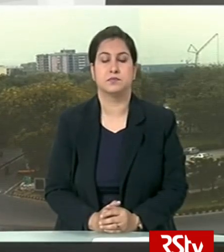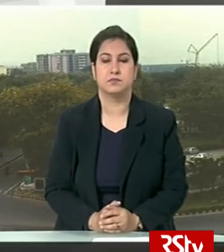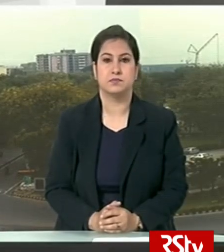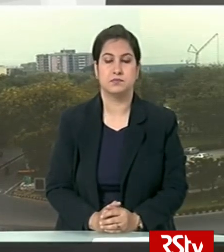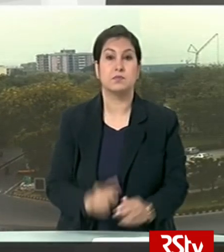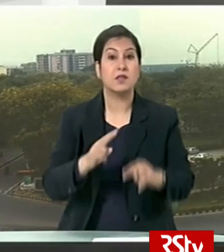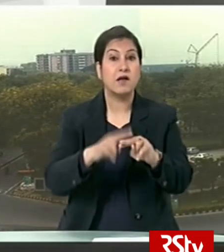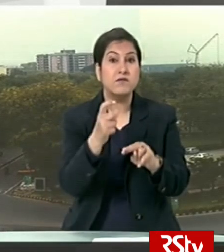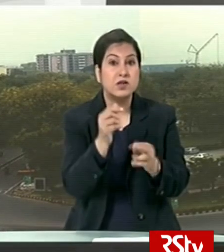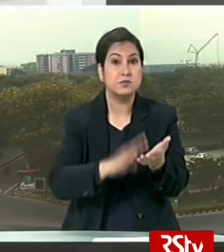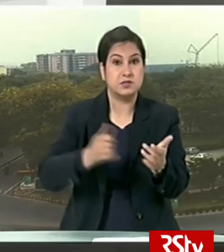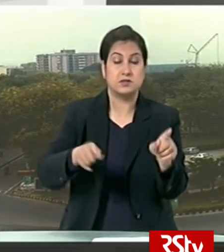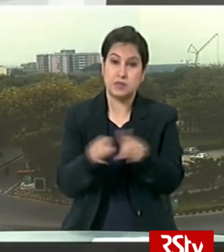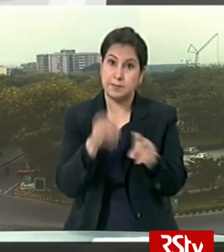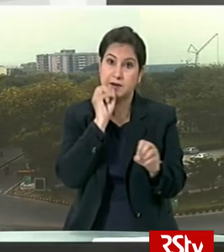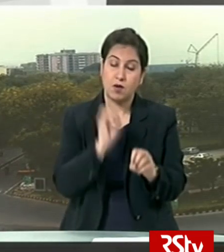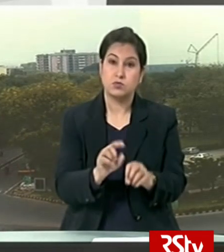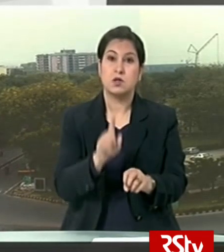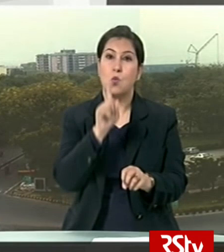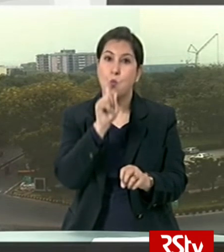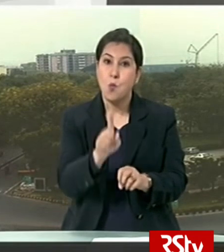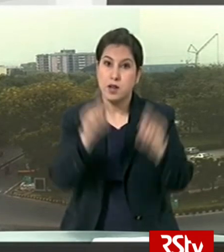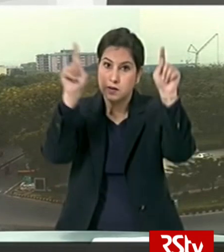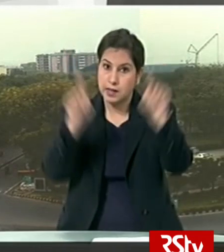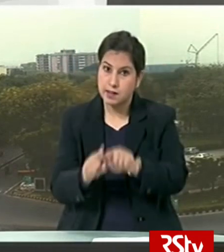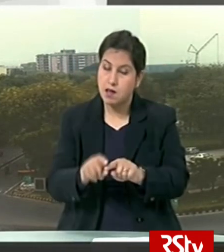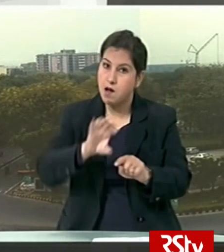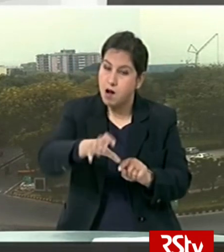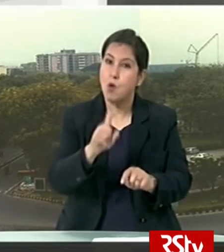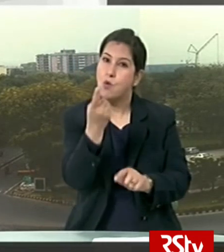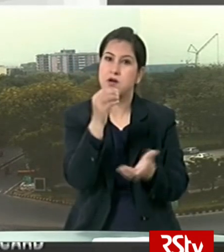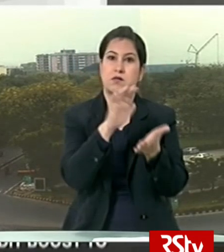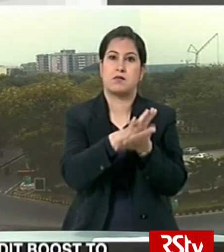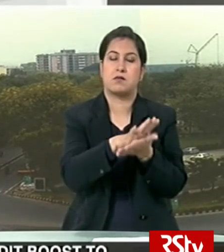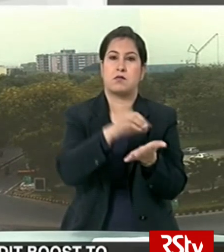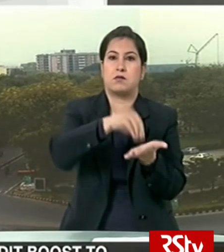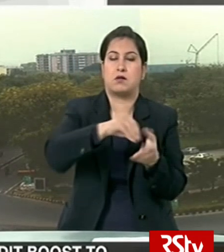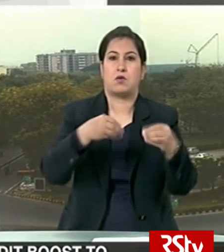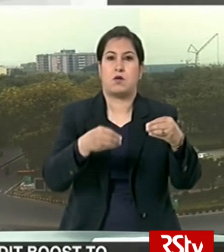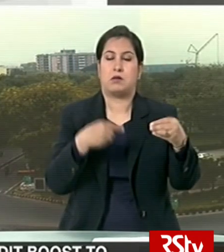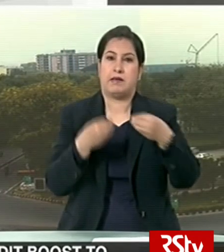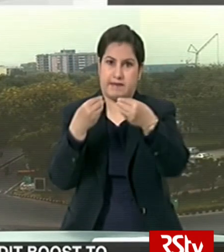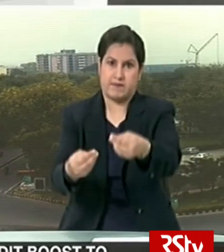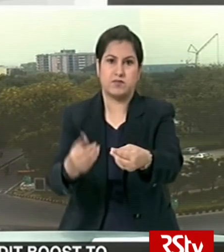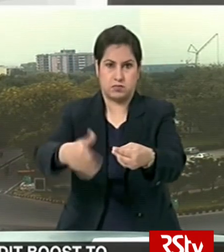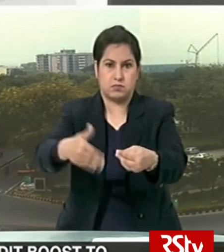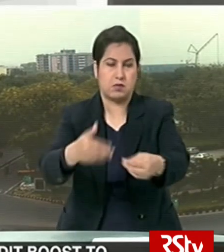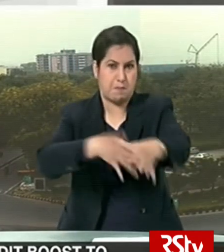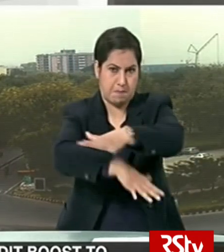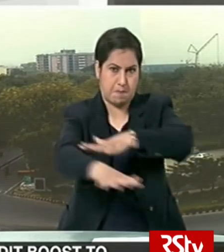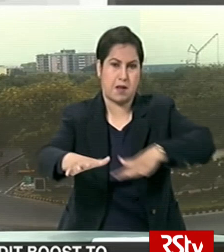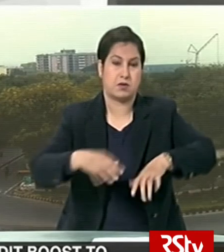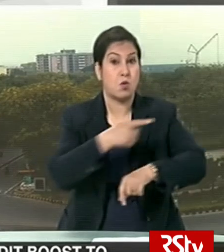the finance minister also announced that one nation one russian card will be implemented which will enable